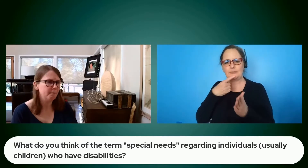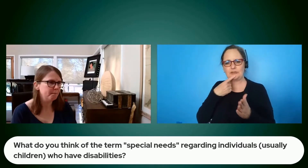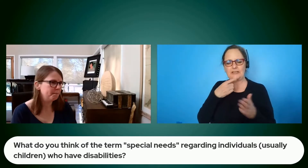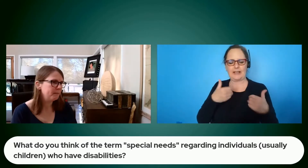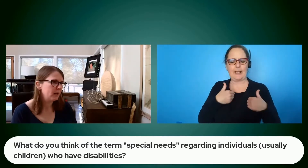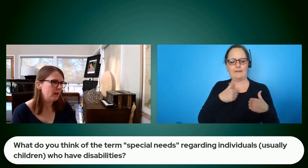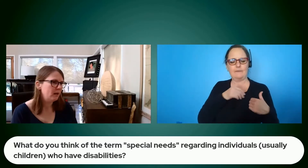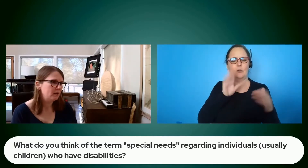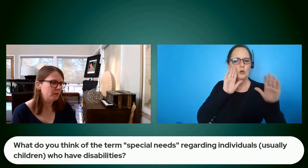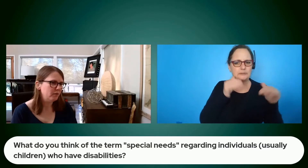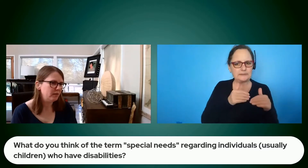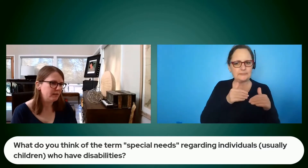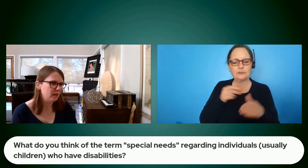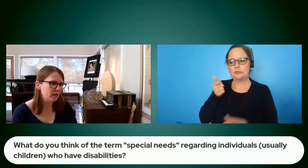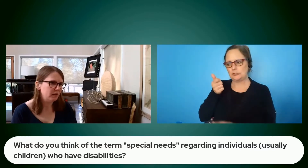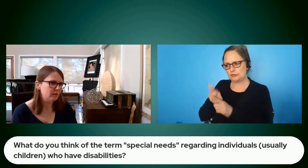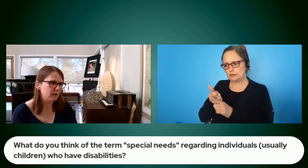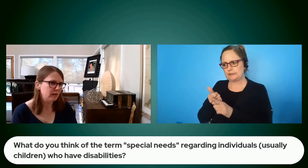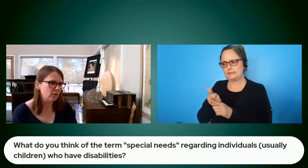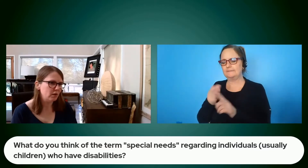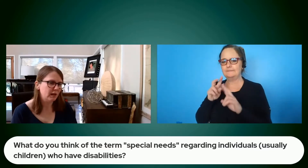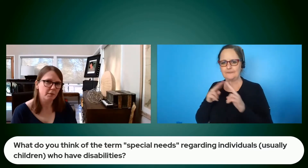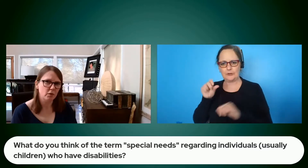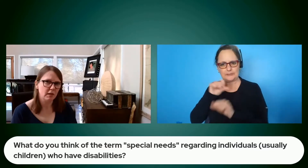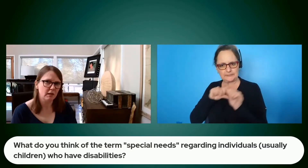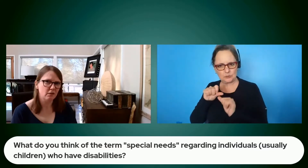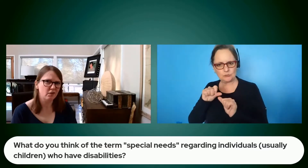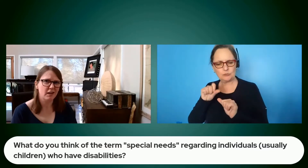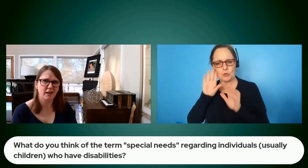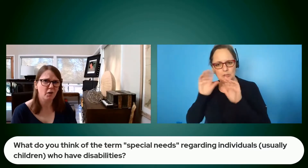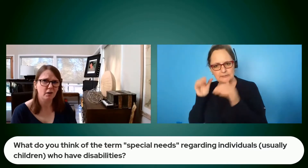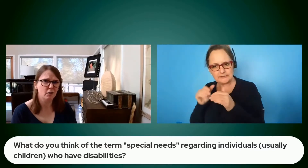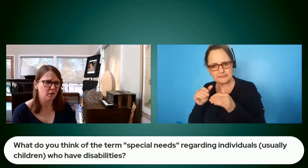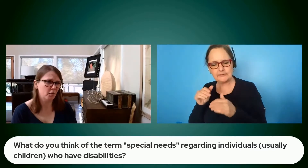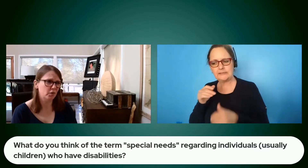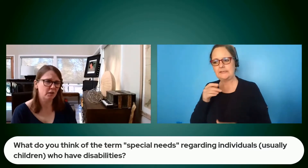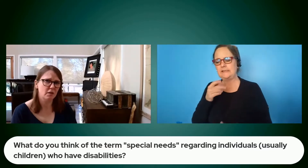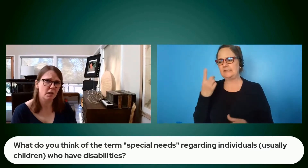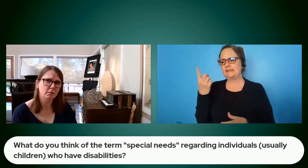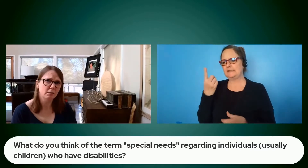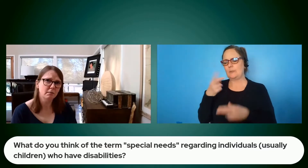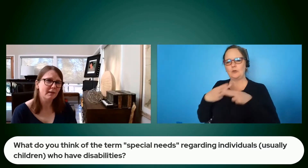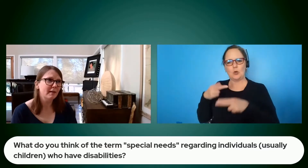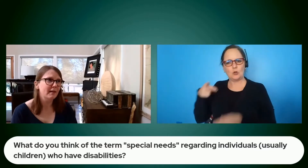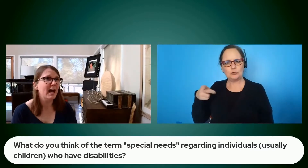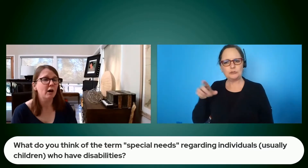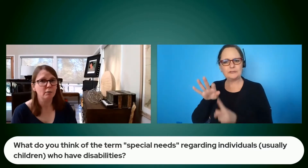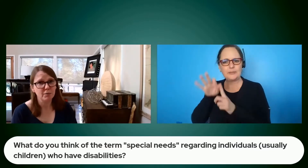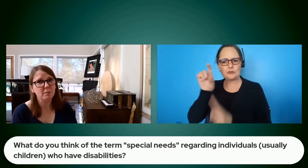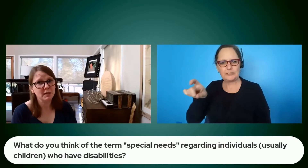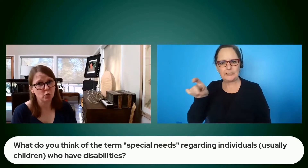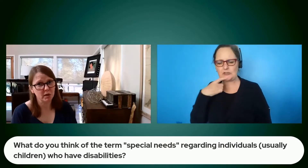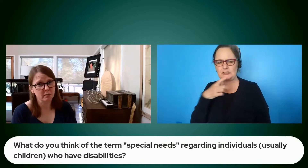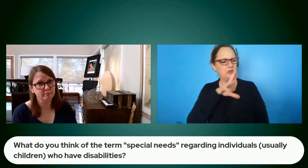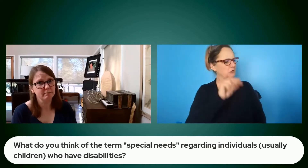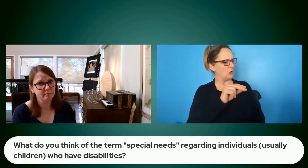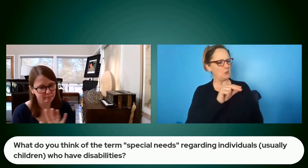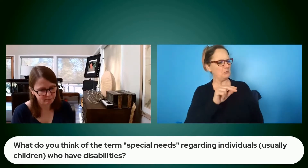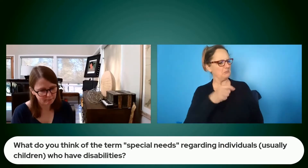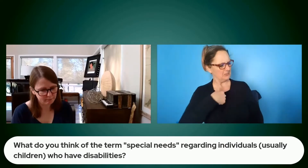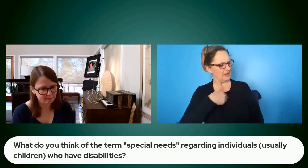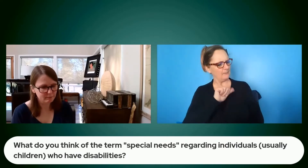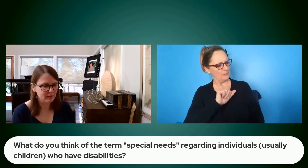vehemently someone said to her recently that she had special needs and she's like no i don't i'm autistic now she's my daughter